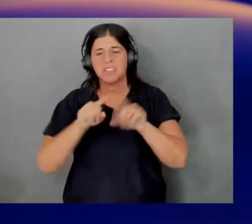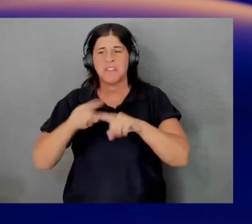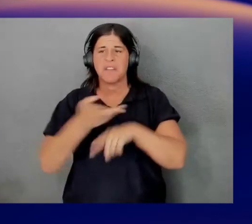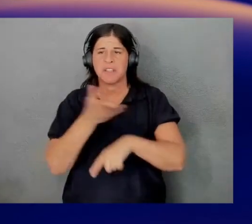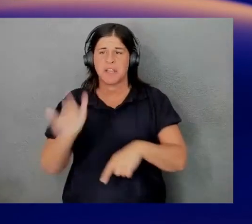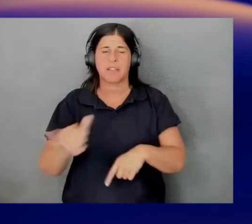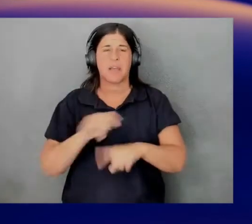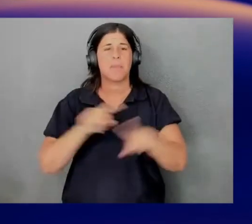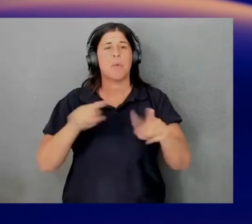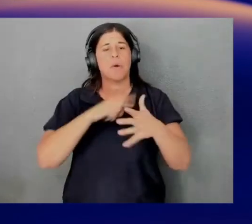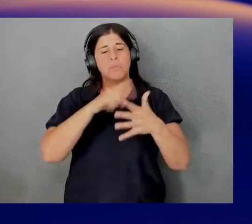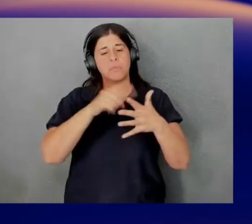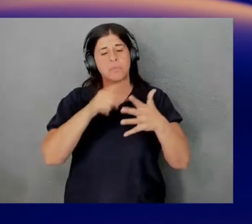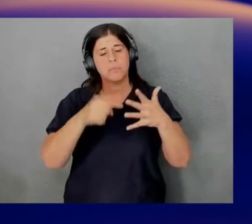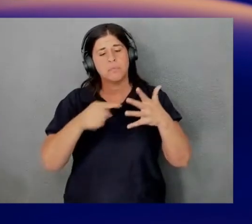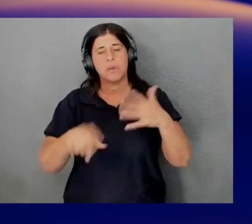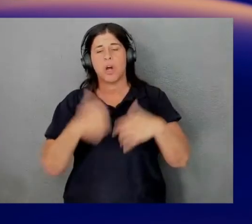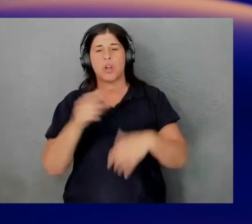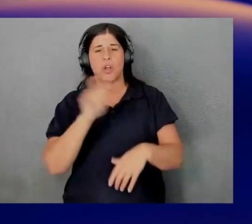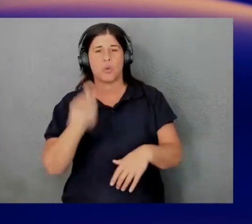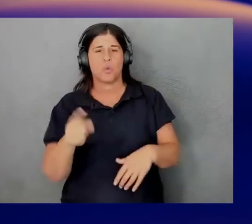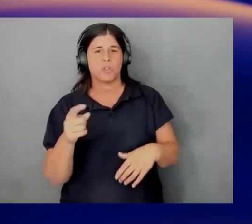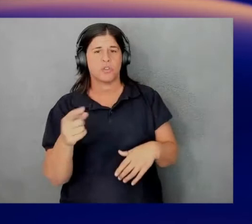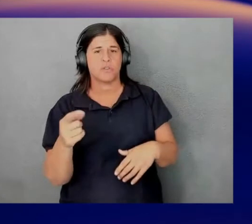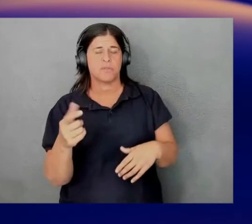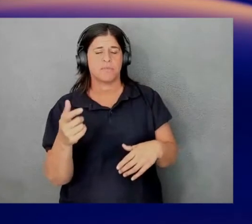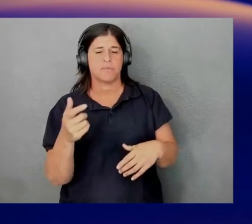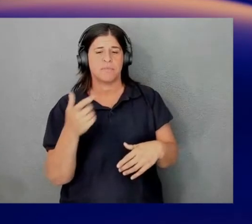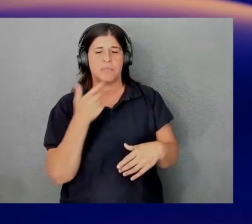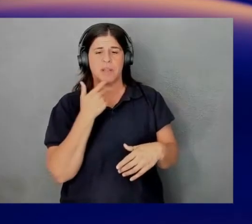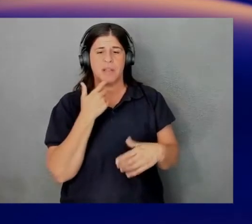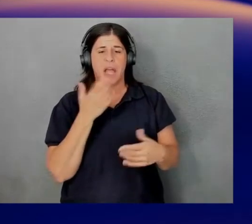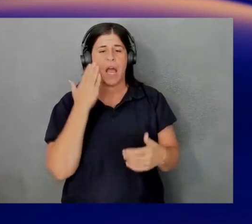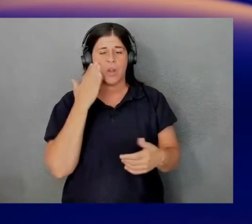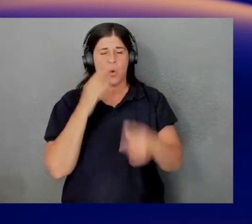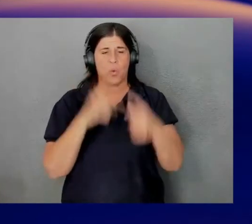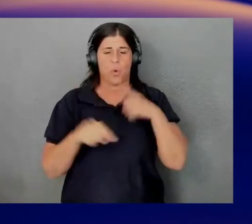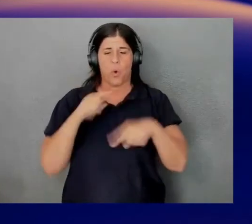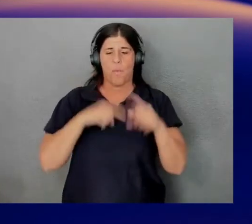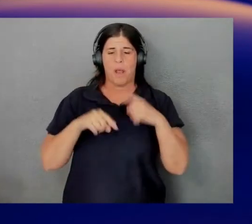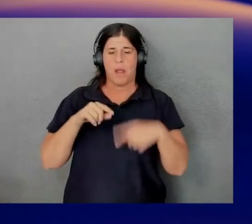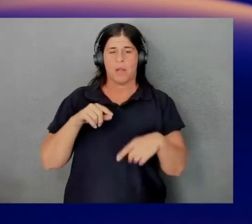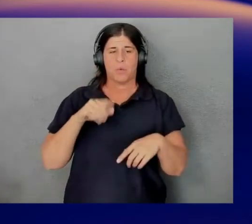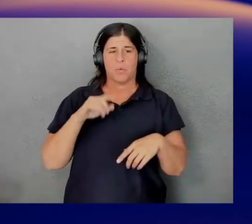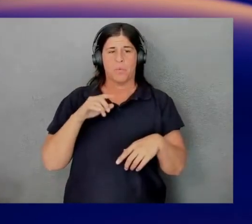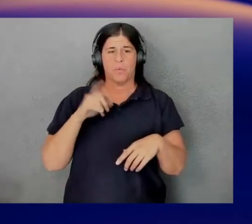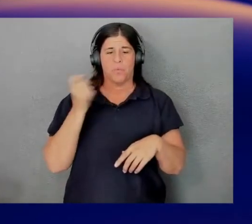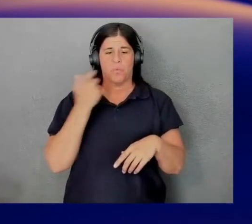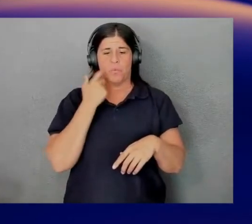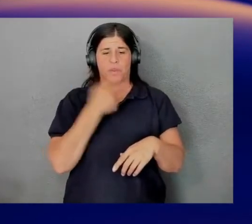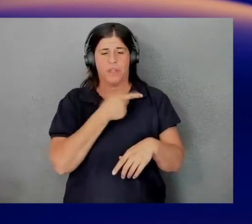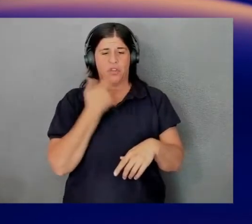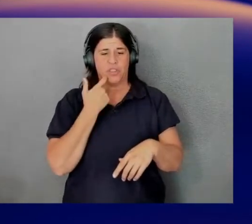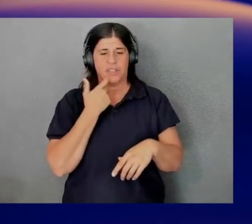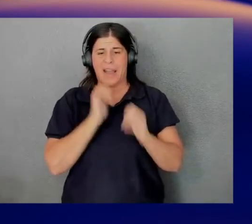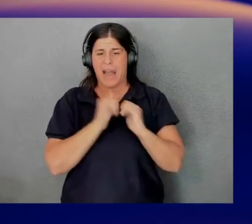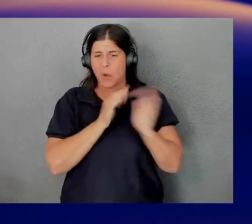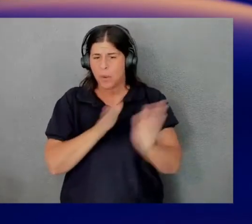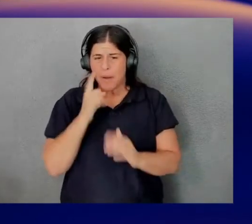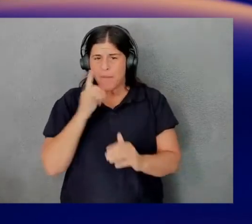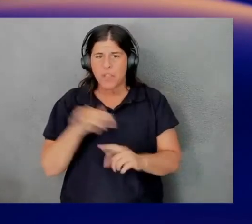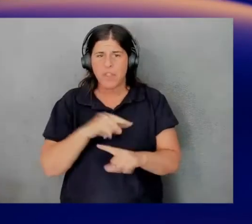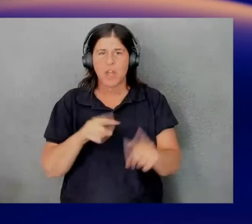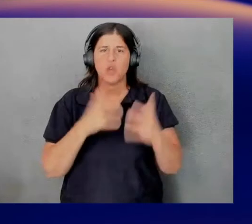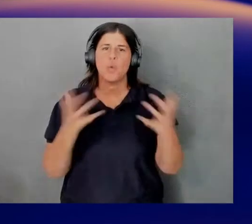through this, another question we've gotten is, you know, we're going back to what Pranush was talking about, is how do we prepare for these? You want as much data as